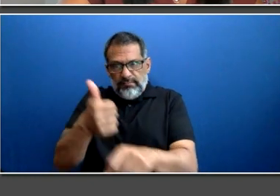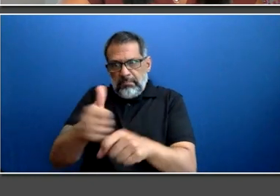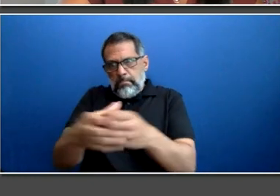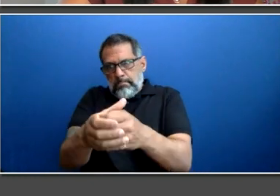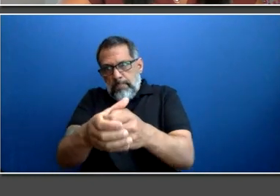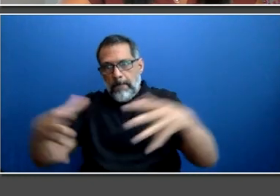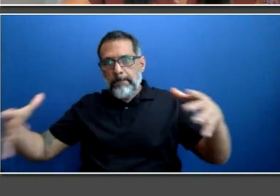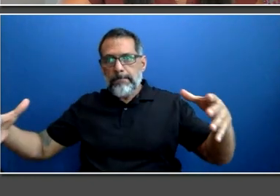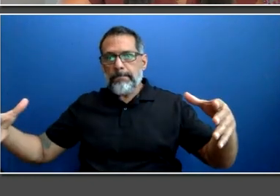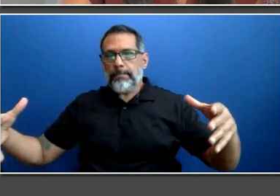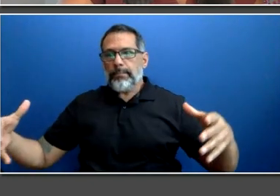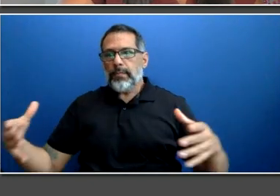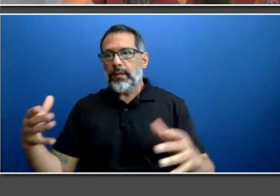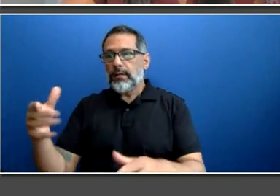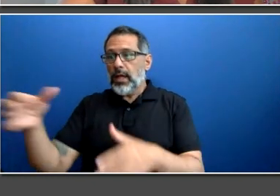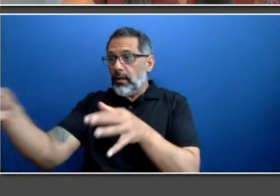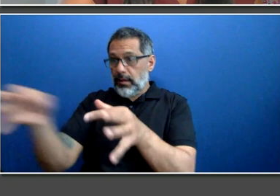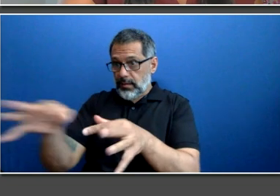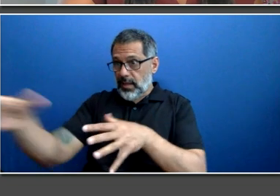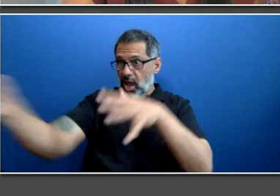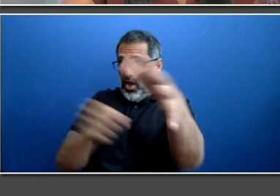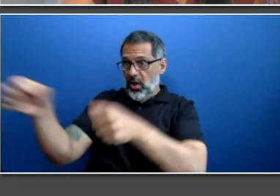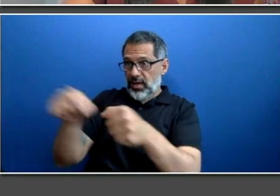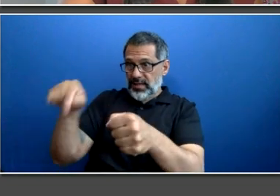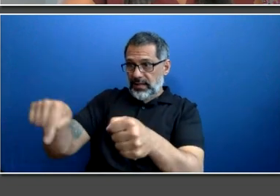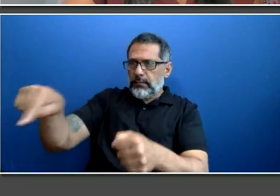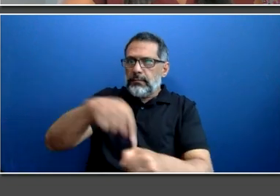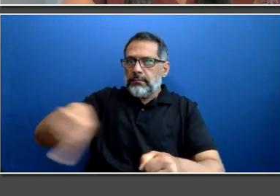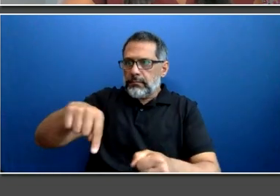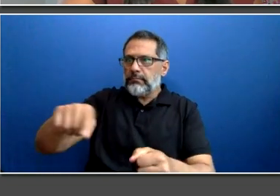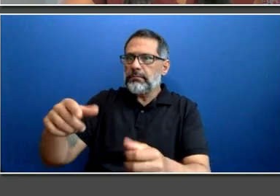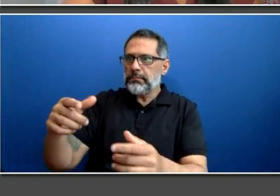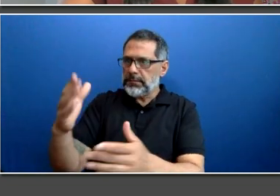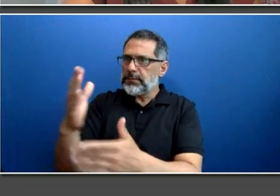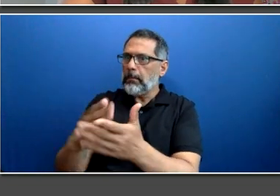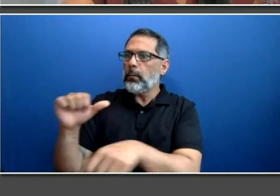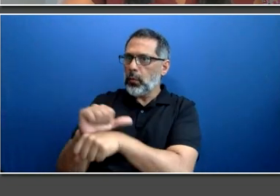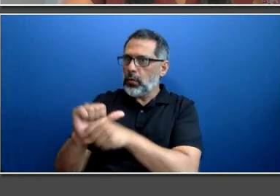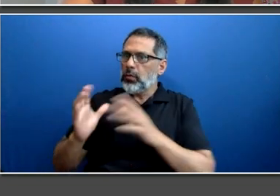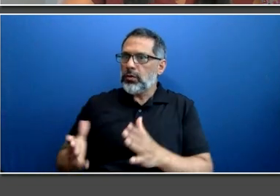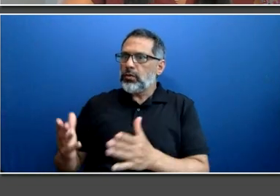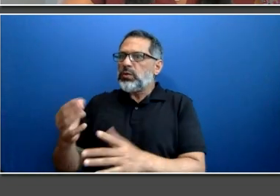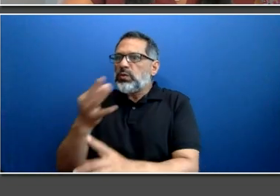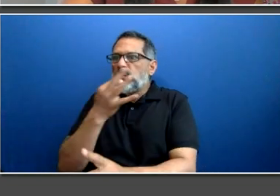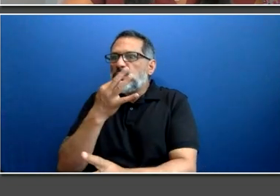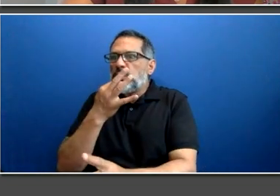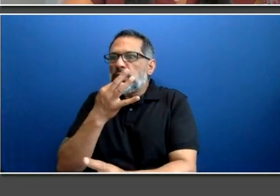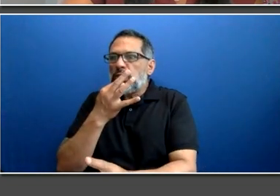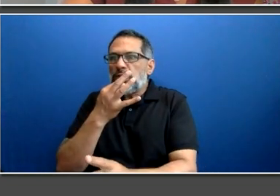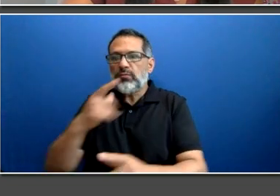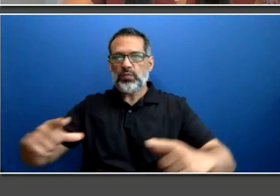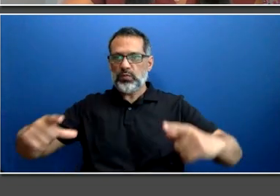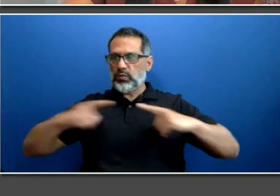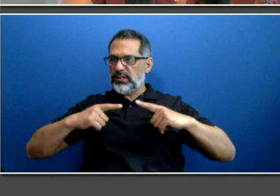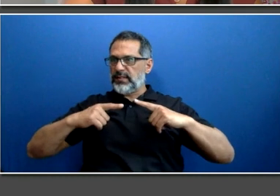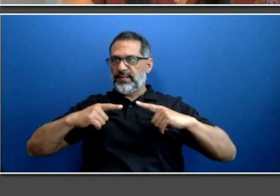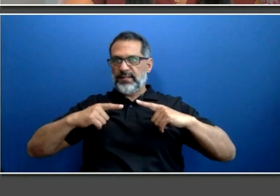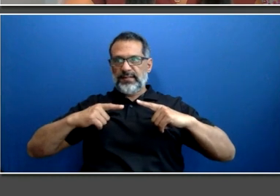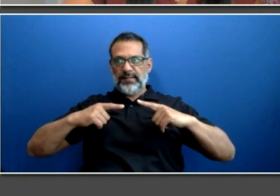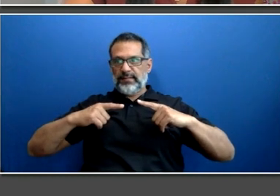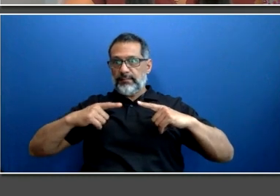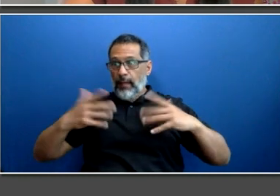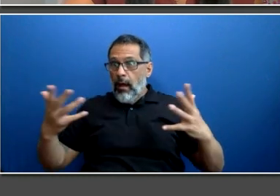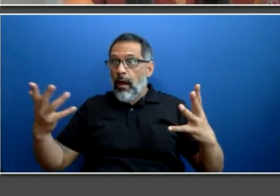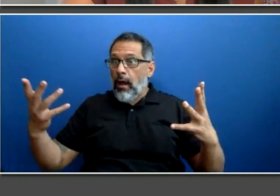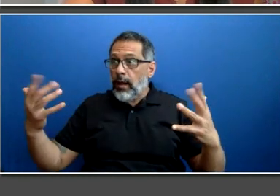to retire. So this has led to numerous employment opportunities that are available to all of you paying attention to this